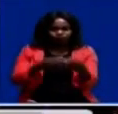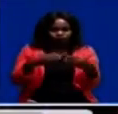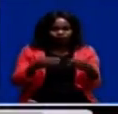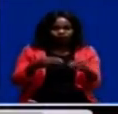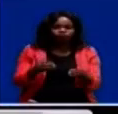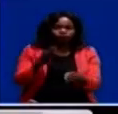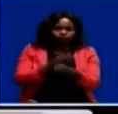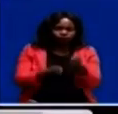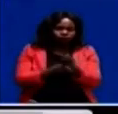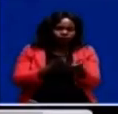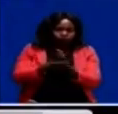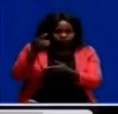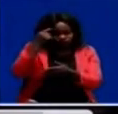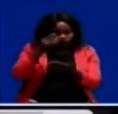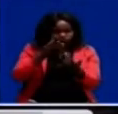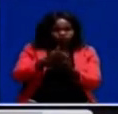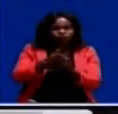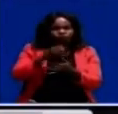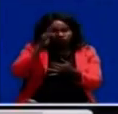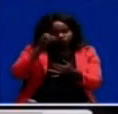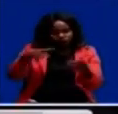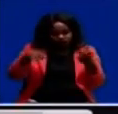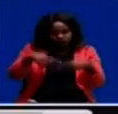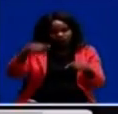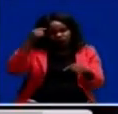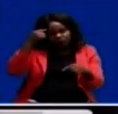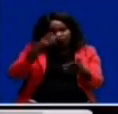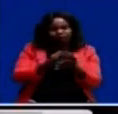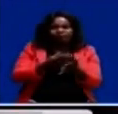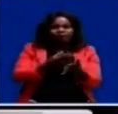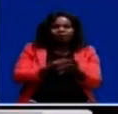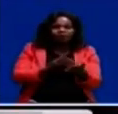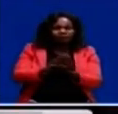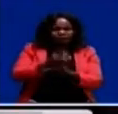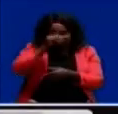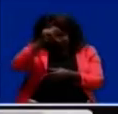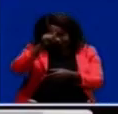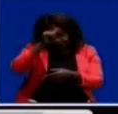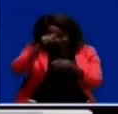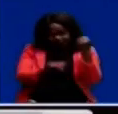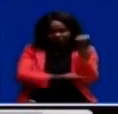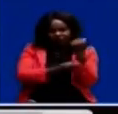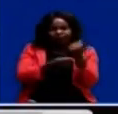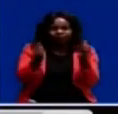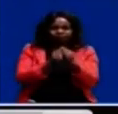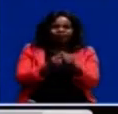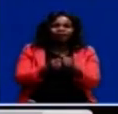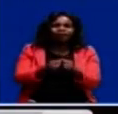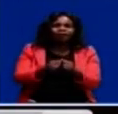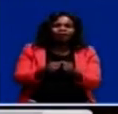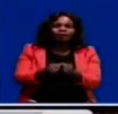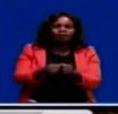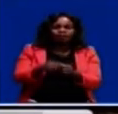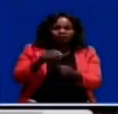constructed by government through the means of local government and is funded by the German Development Bank, KFW, and is